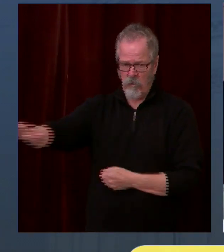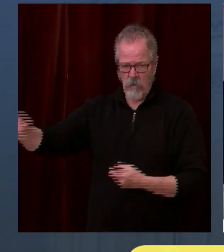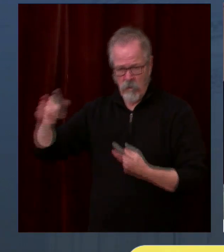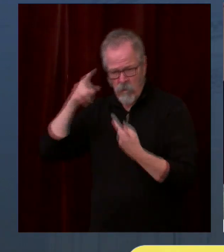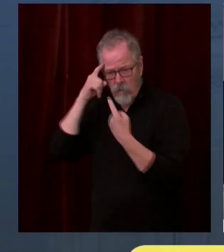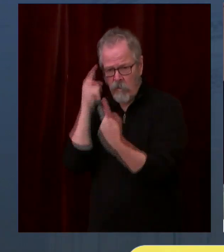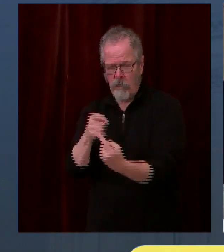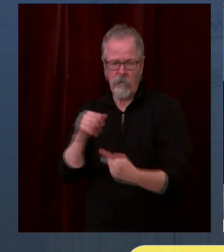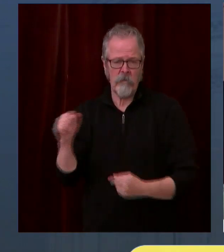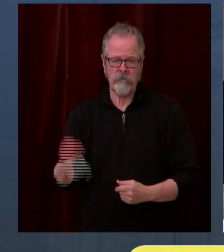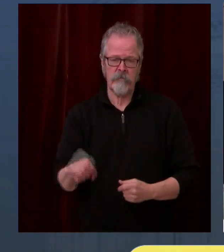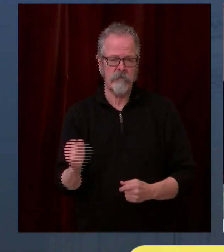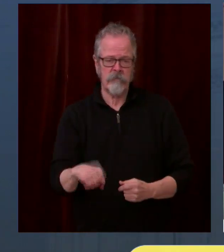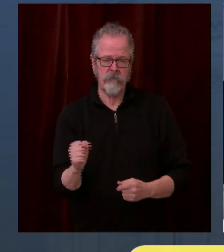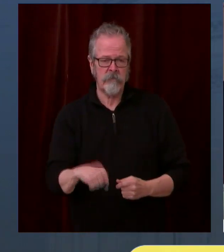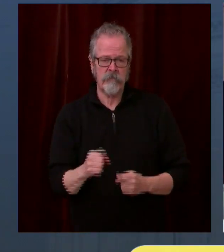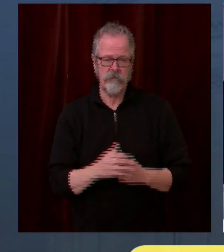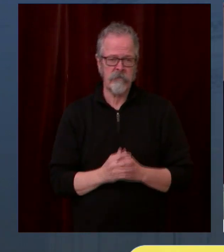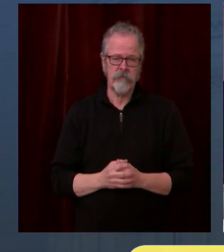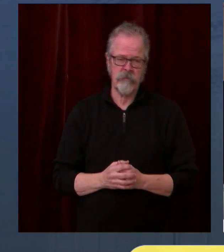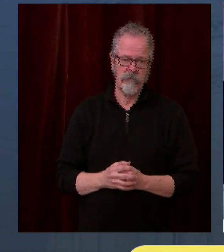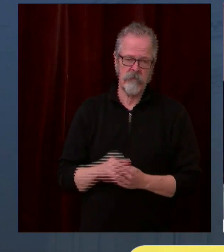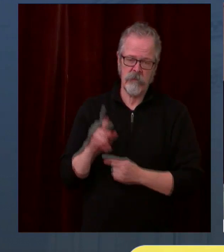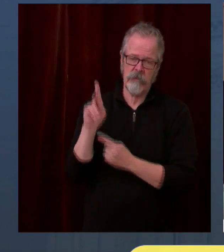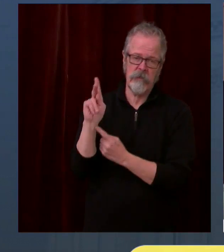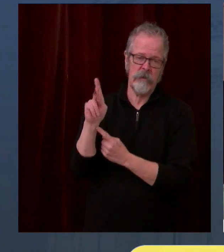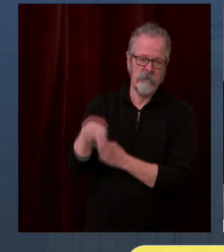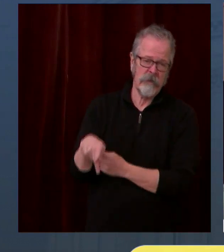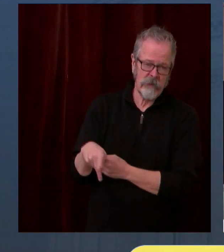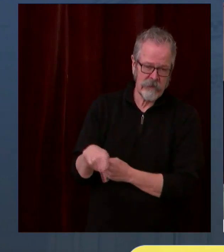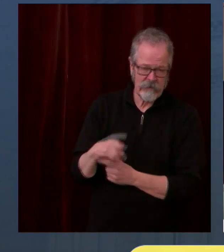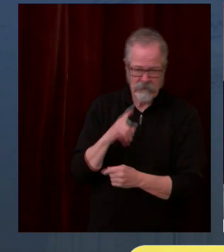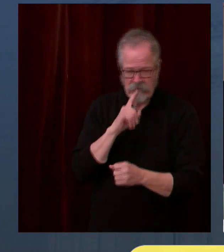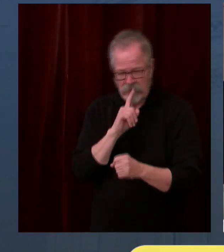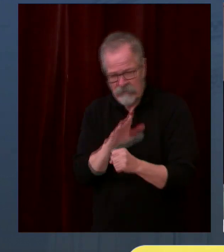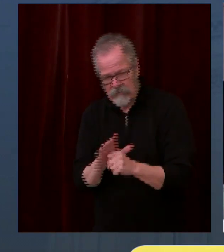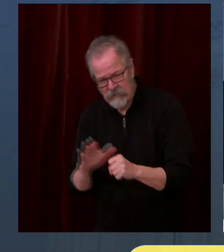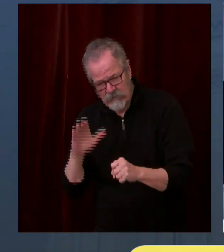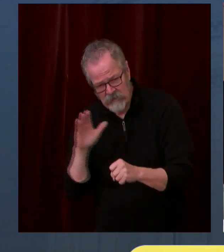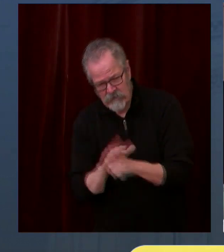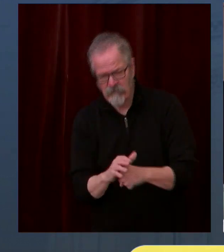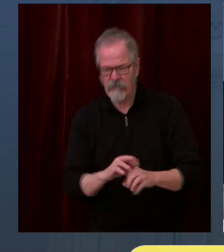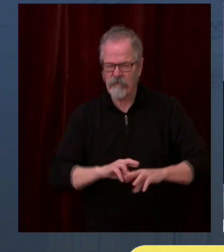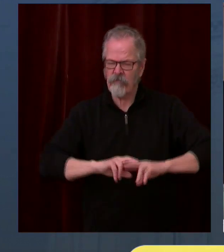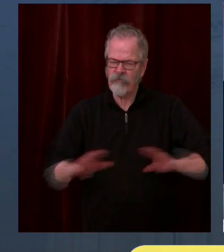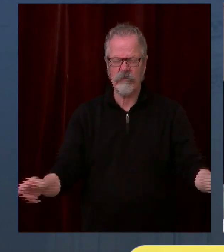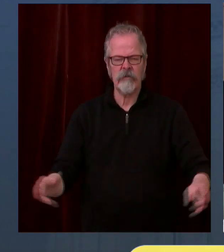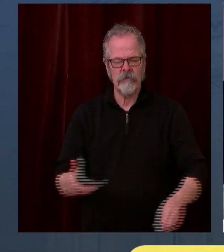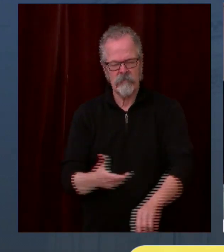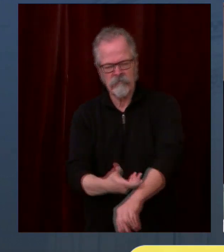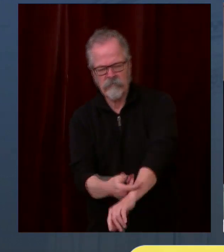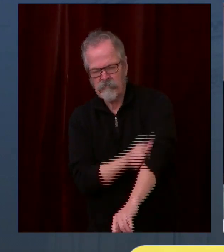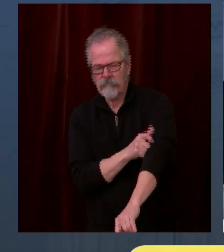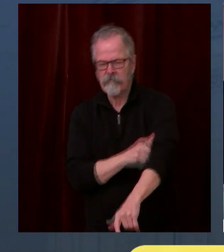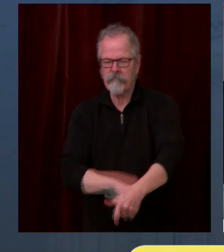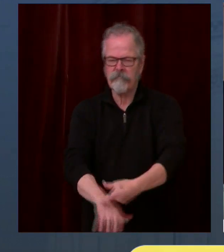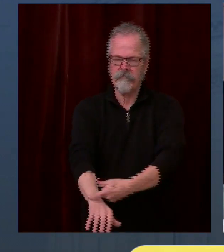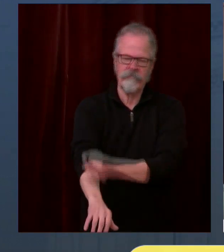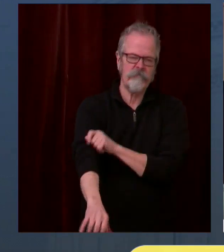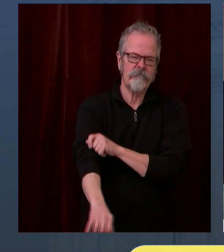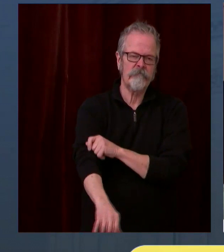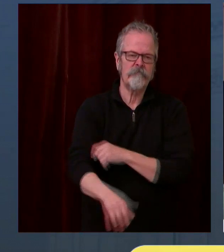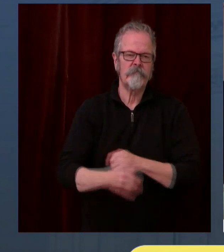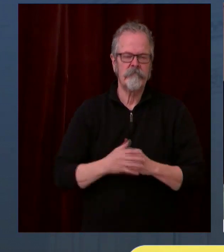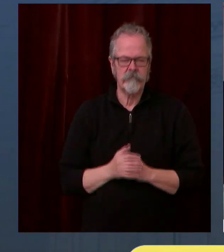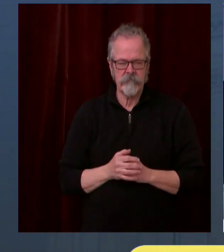is all in. You know, Starbucks, Microsoft, all the members of Challenge Seattle know that this